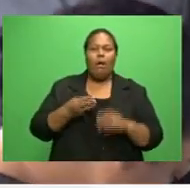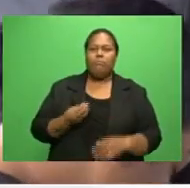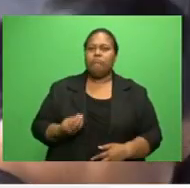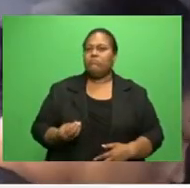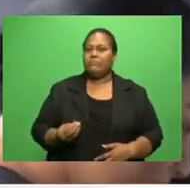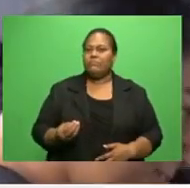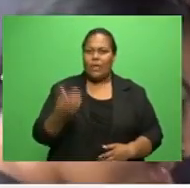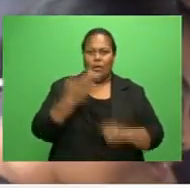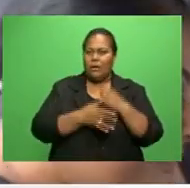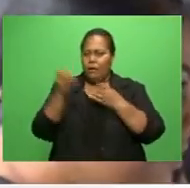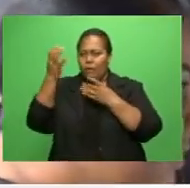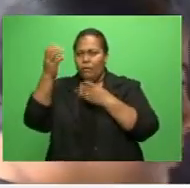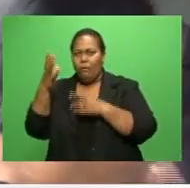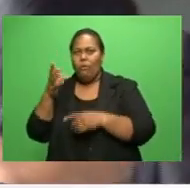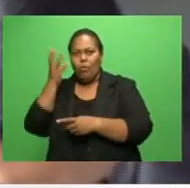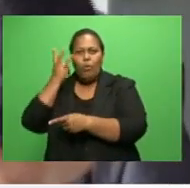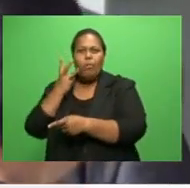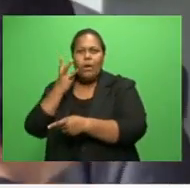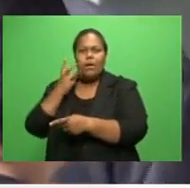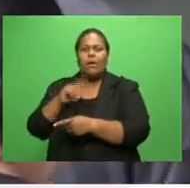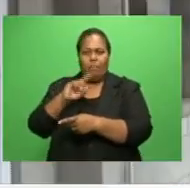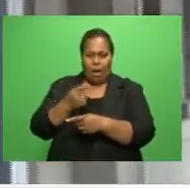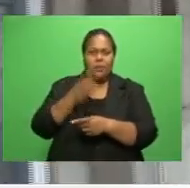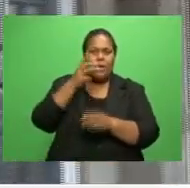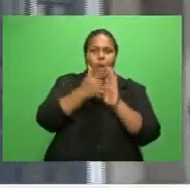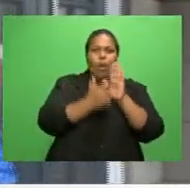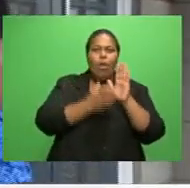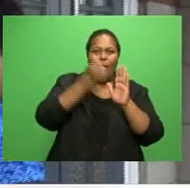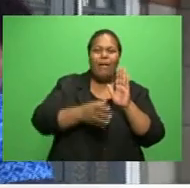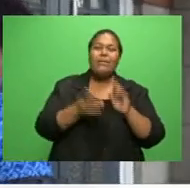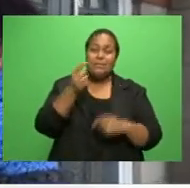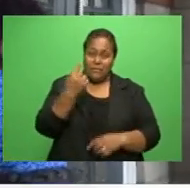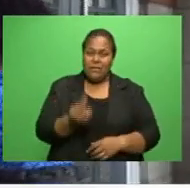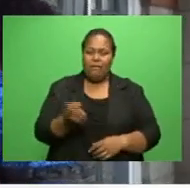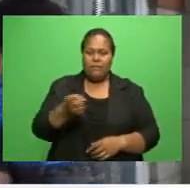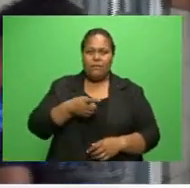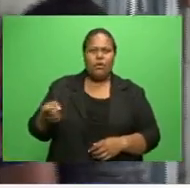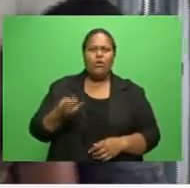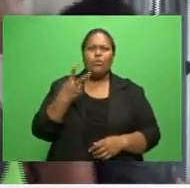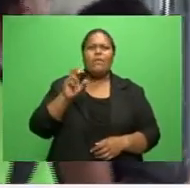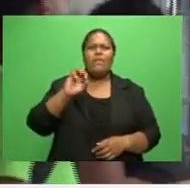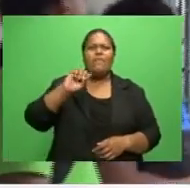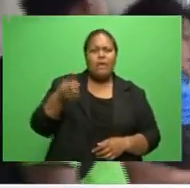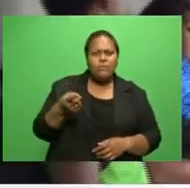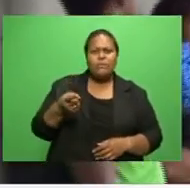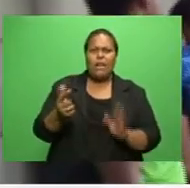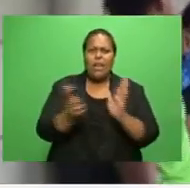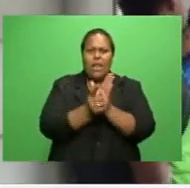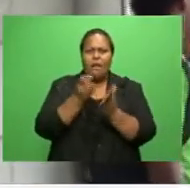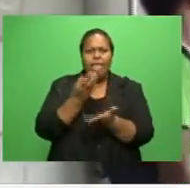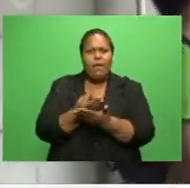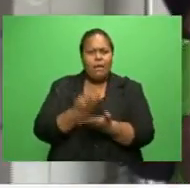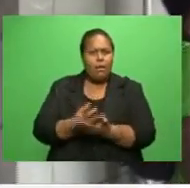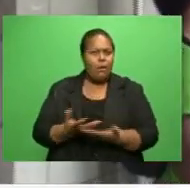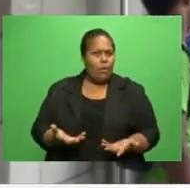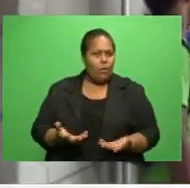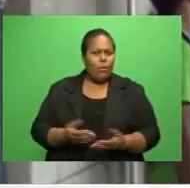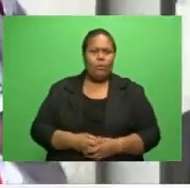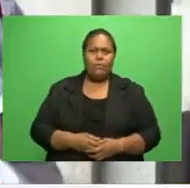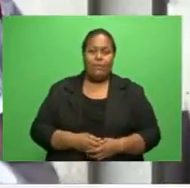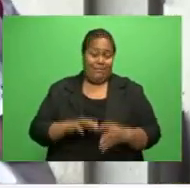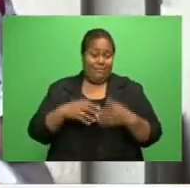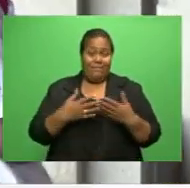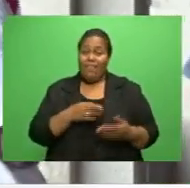2003 after deducting $20,000 as legal fees. When he was disbarred, the commission found Shah had no